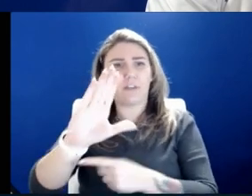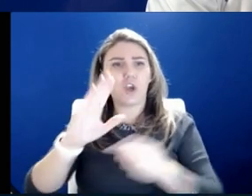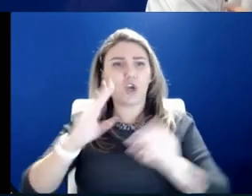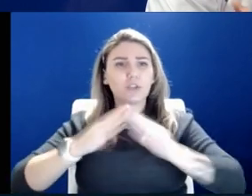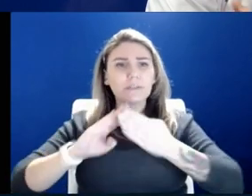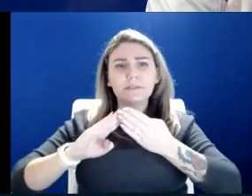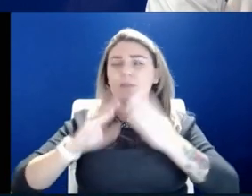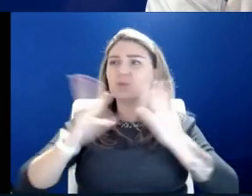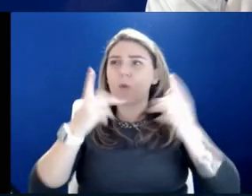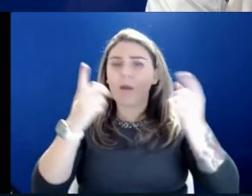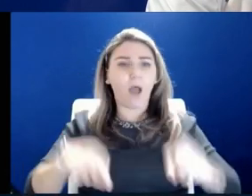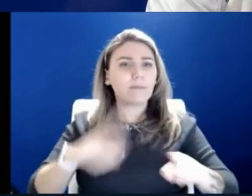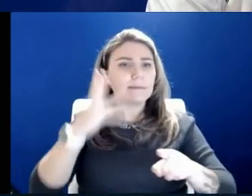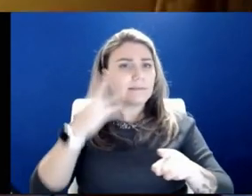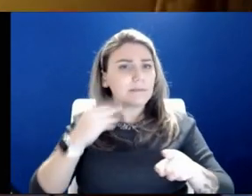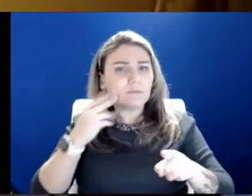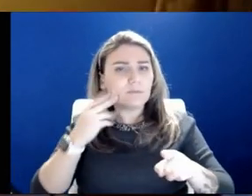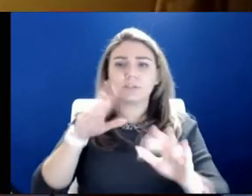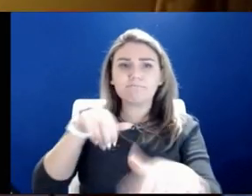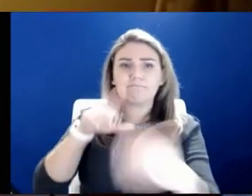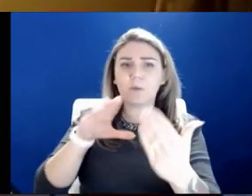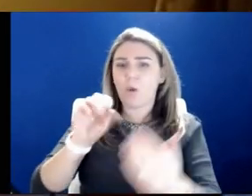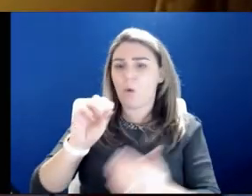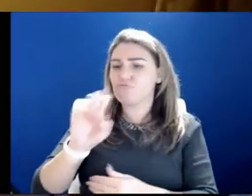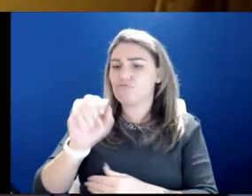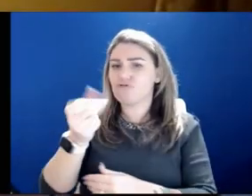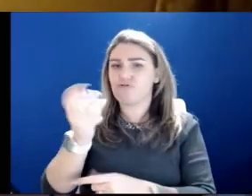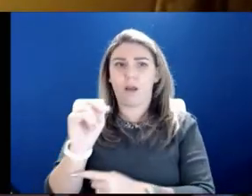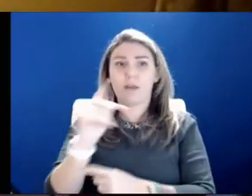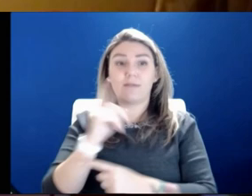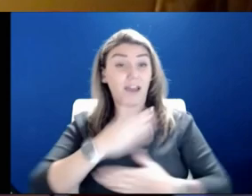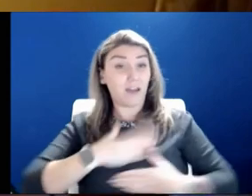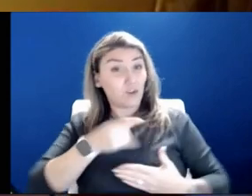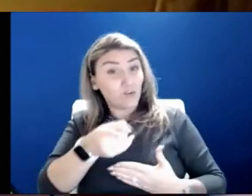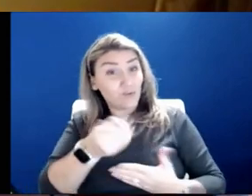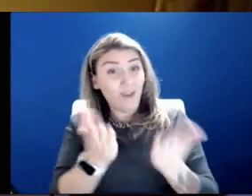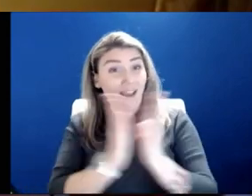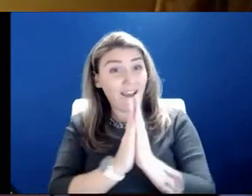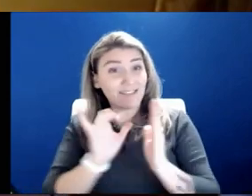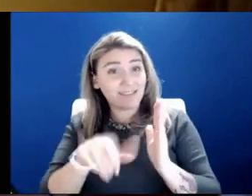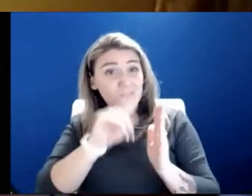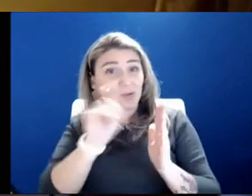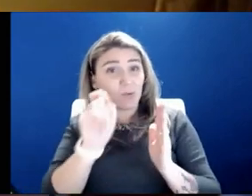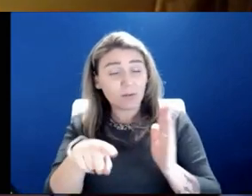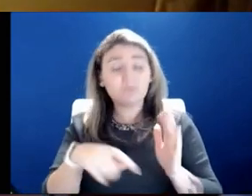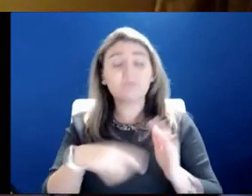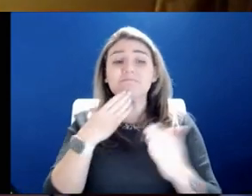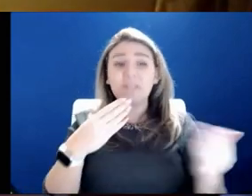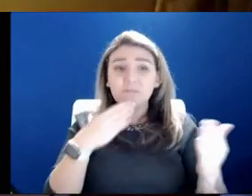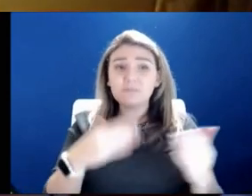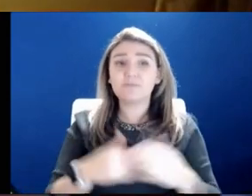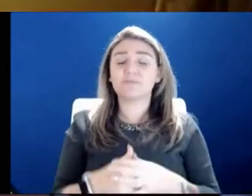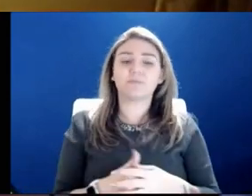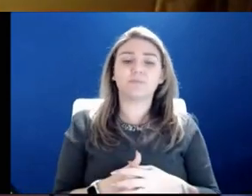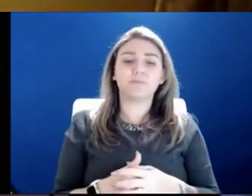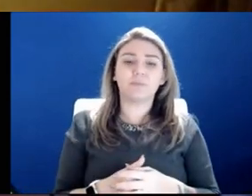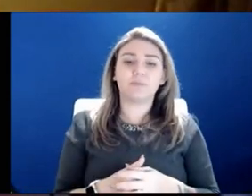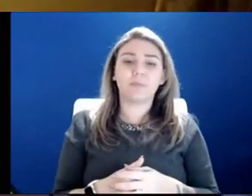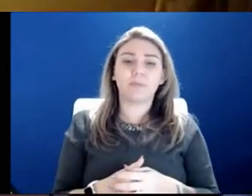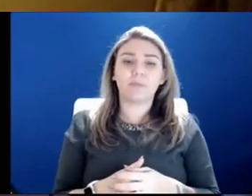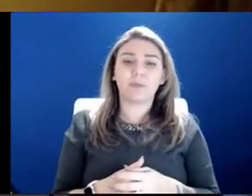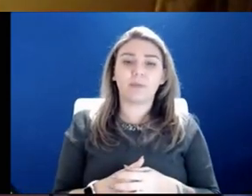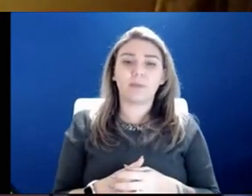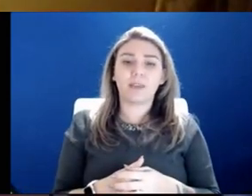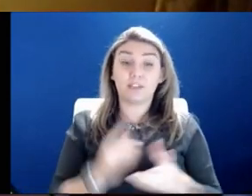on to and how they're facing Omicron. You know, I appreciate you asking that because, um, it is a grave